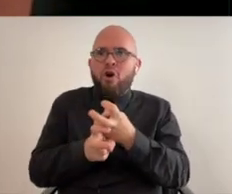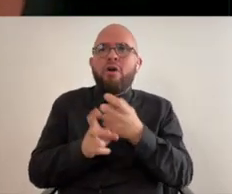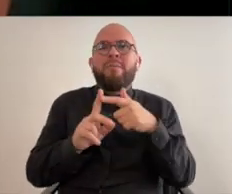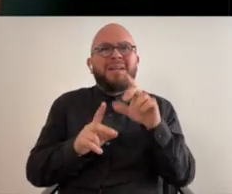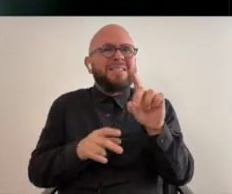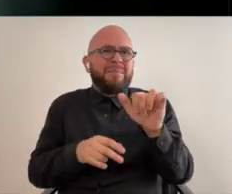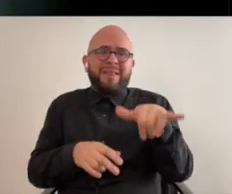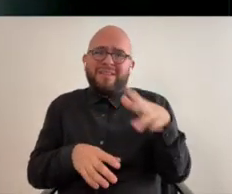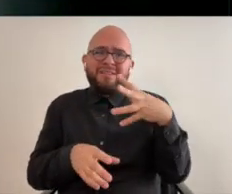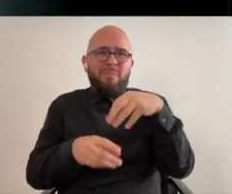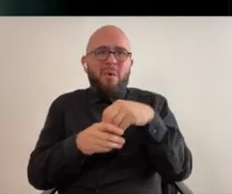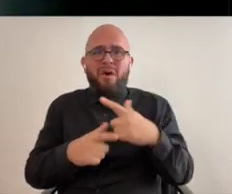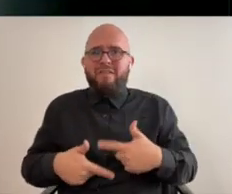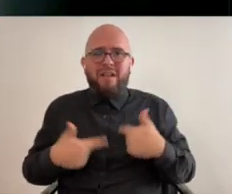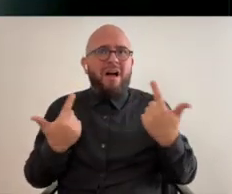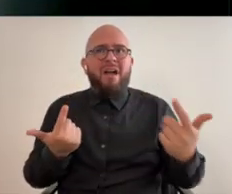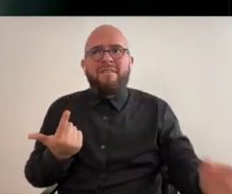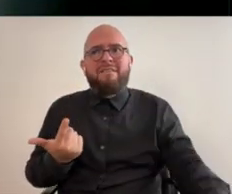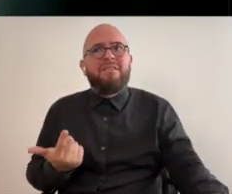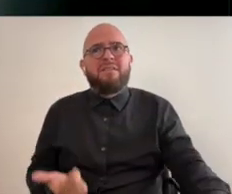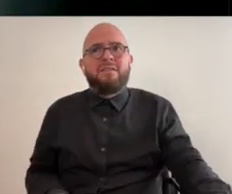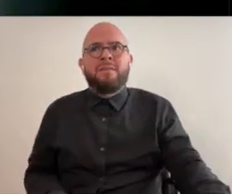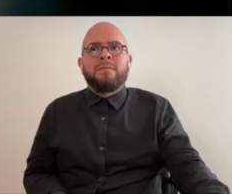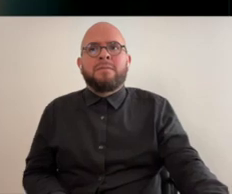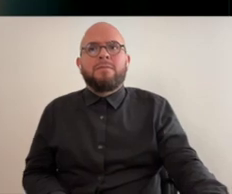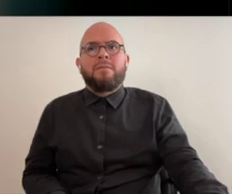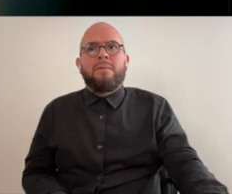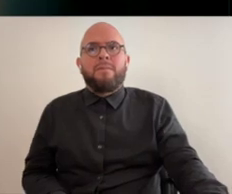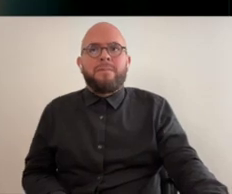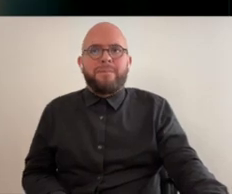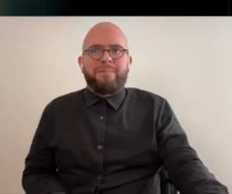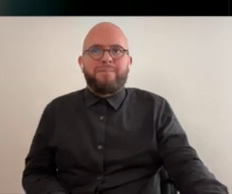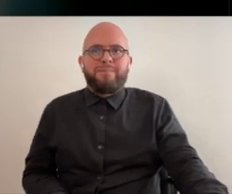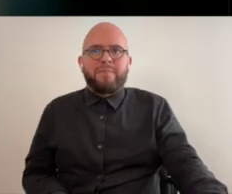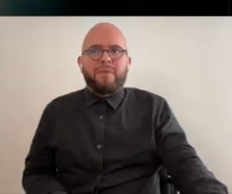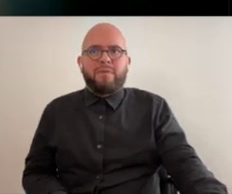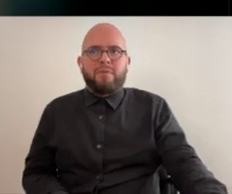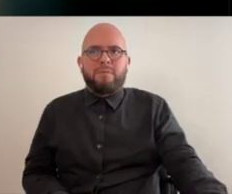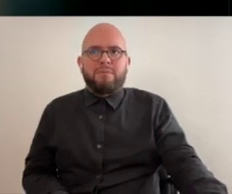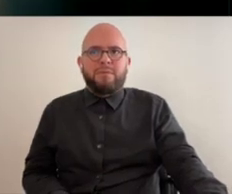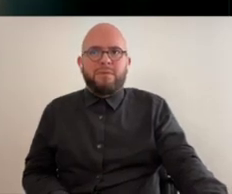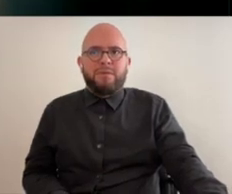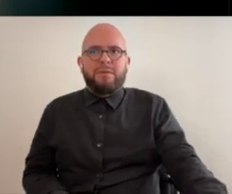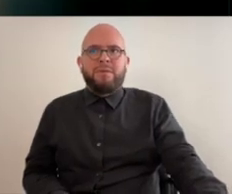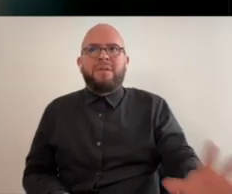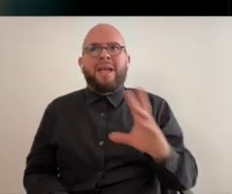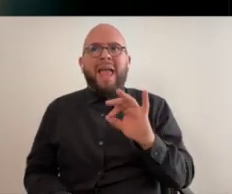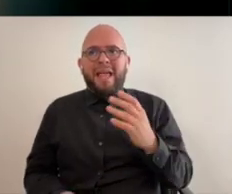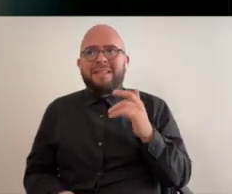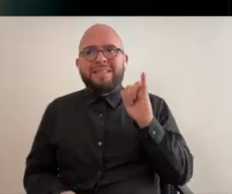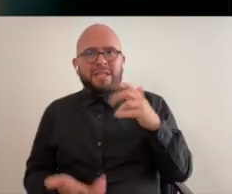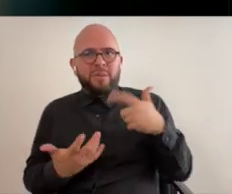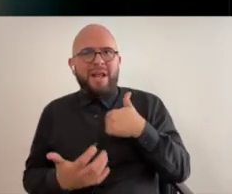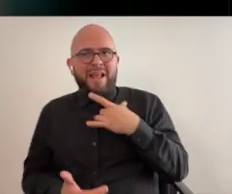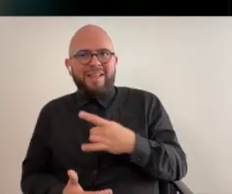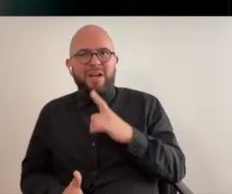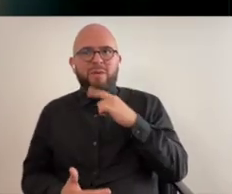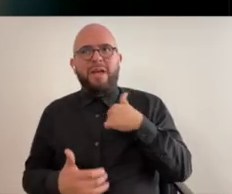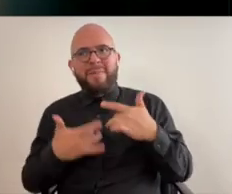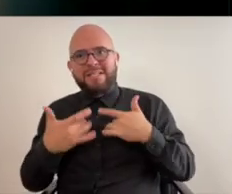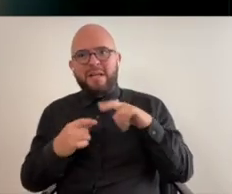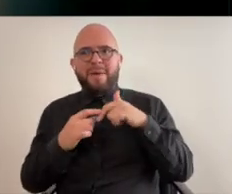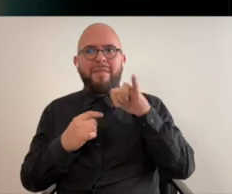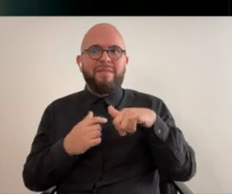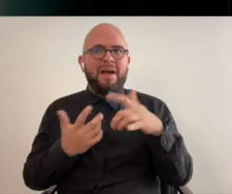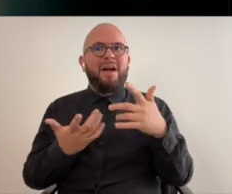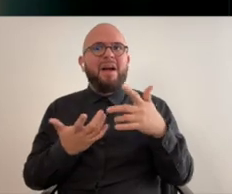even if it's hard disability is part of life and so what what can we do with that and i that's